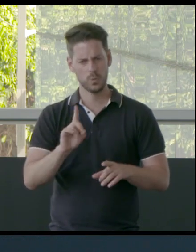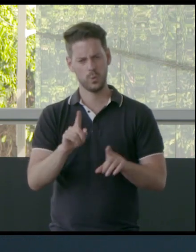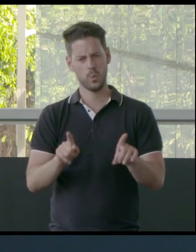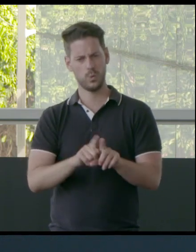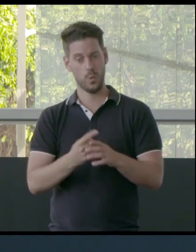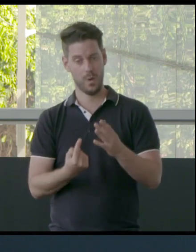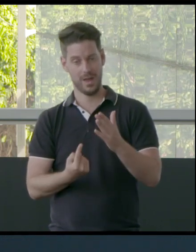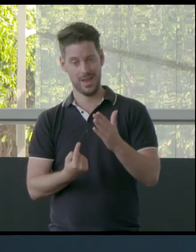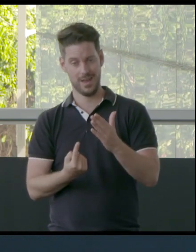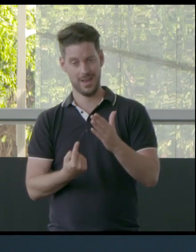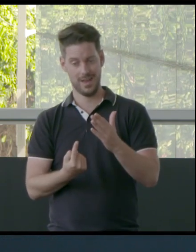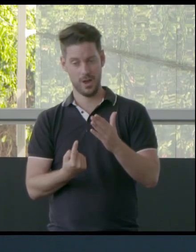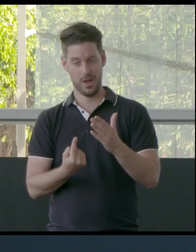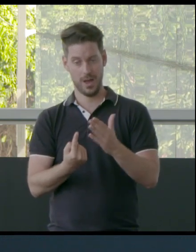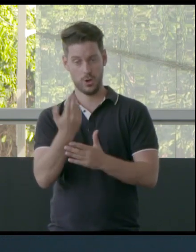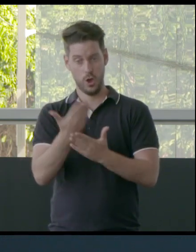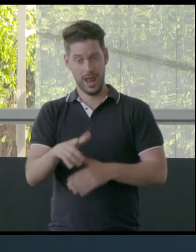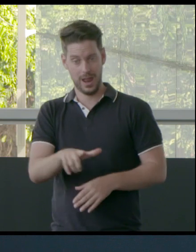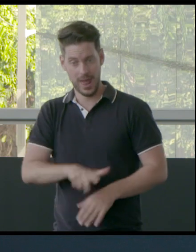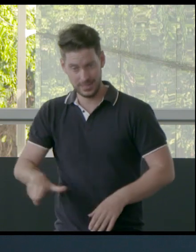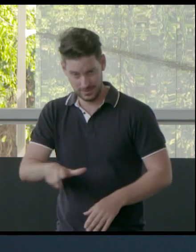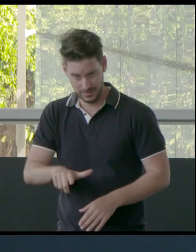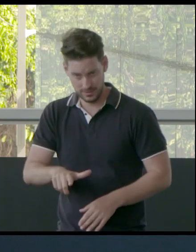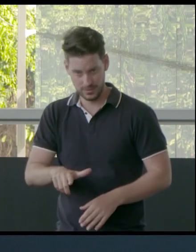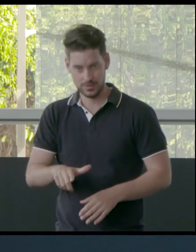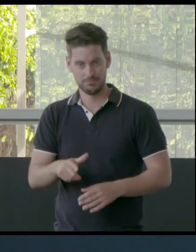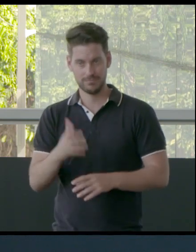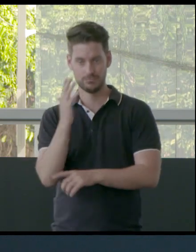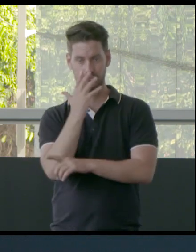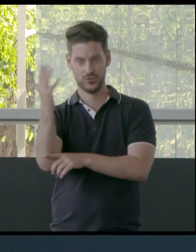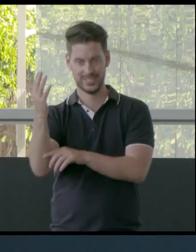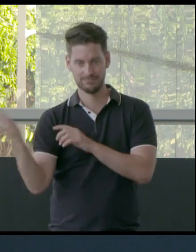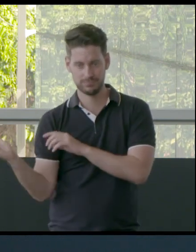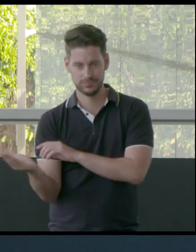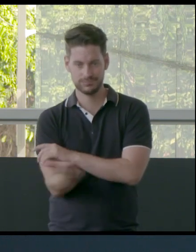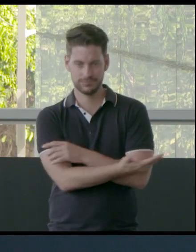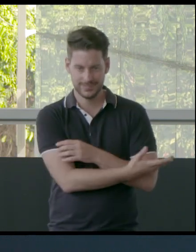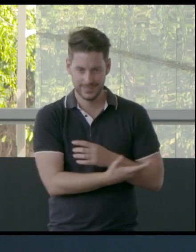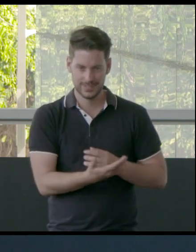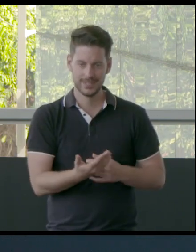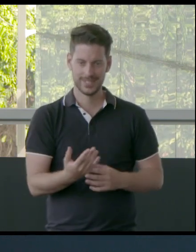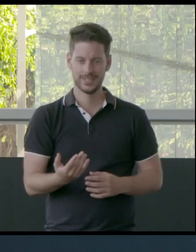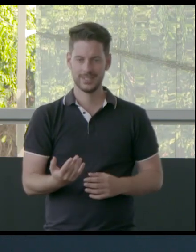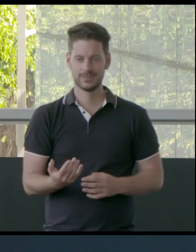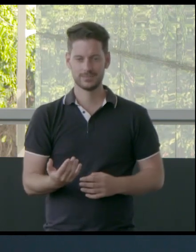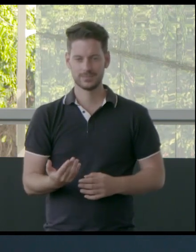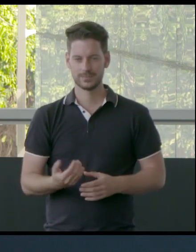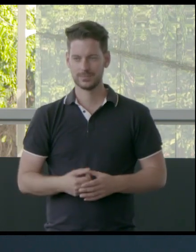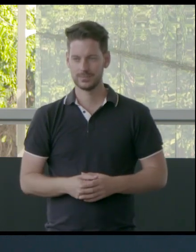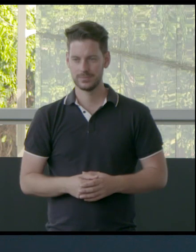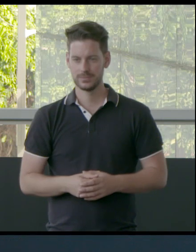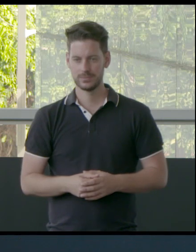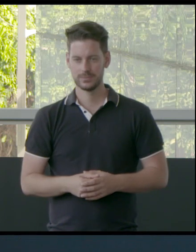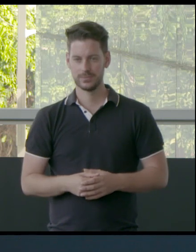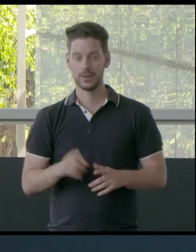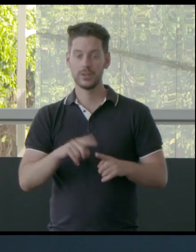on land was deforestation to fuel the